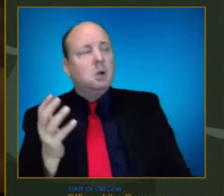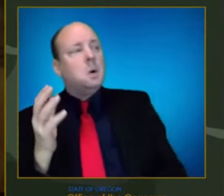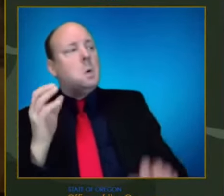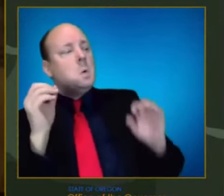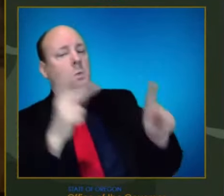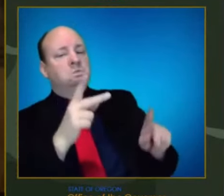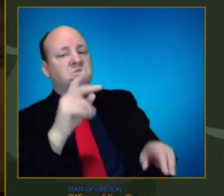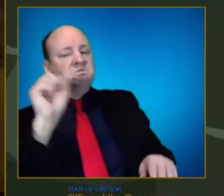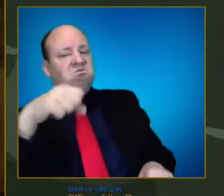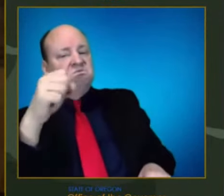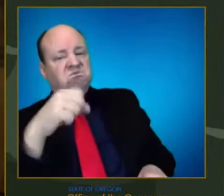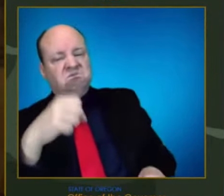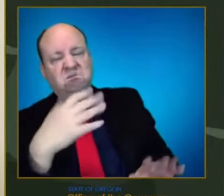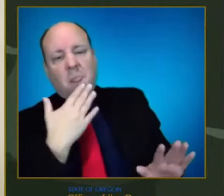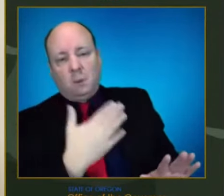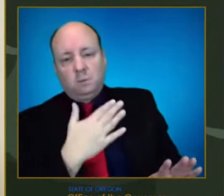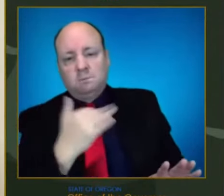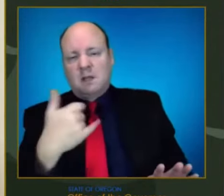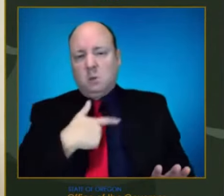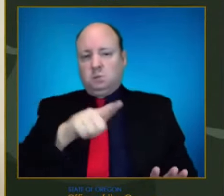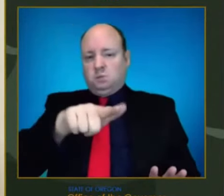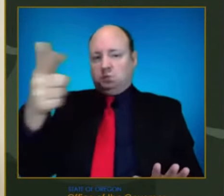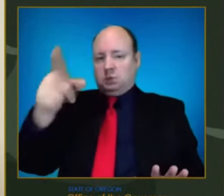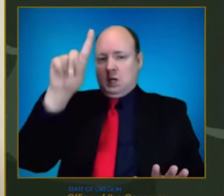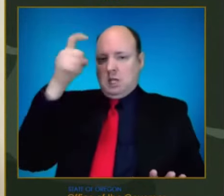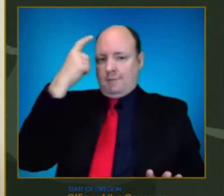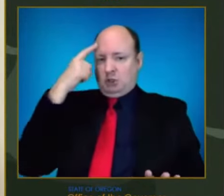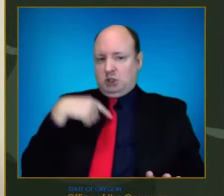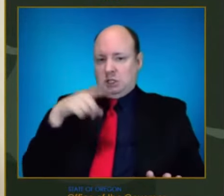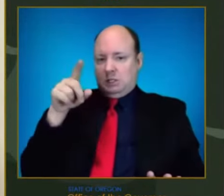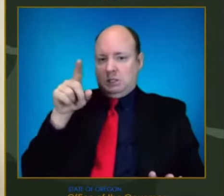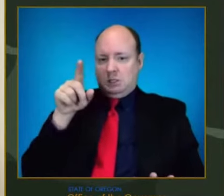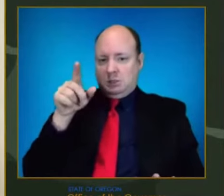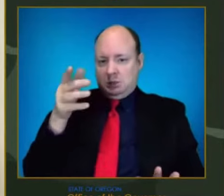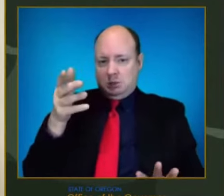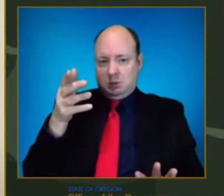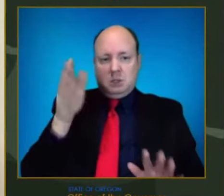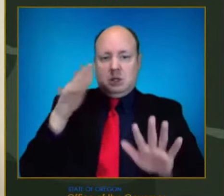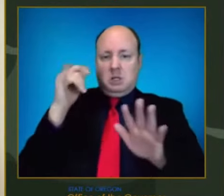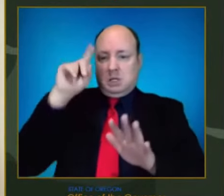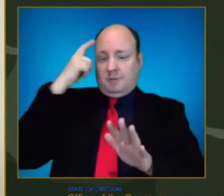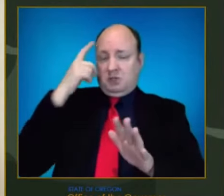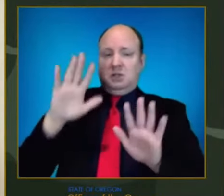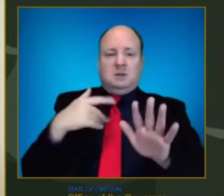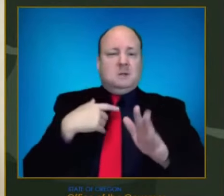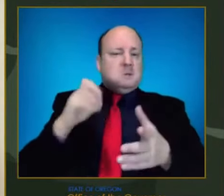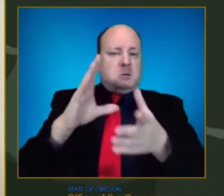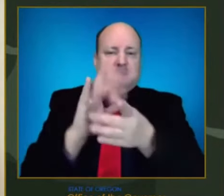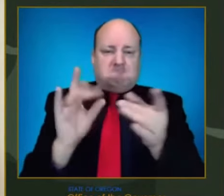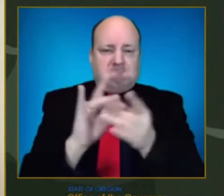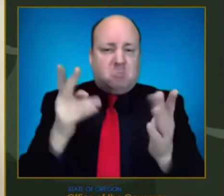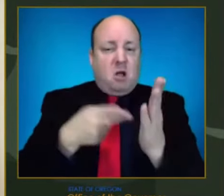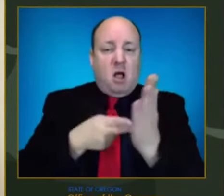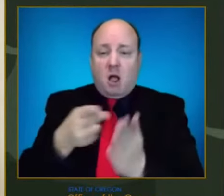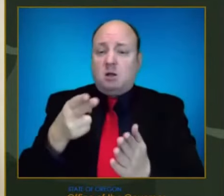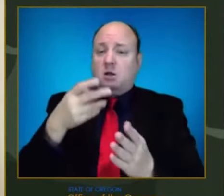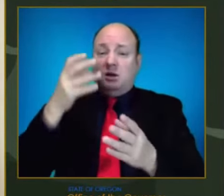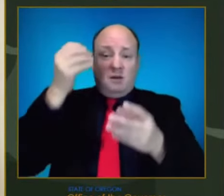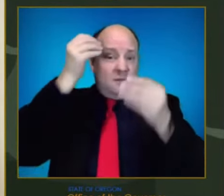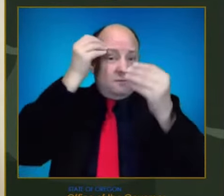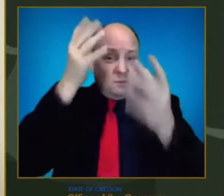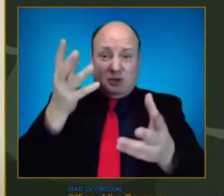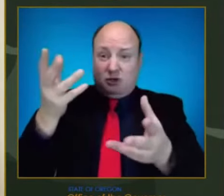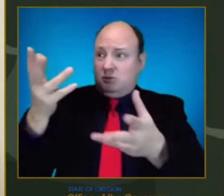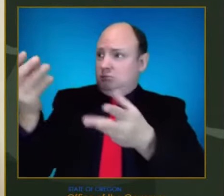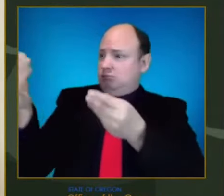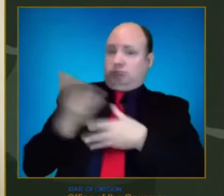And Ted, I'll just be upfront with Oregonians. This information is coming at us very quickly. I am meeting, for example,